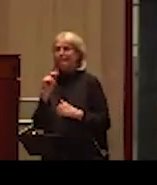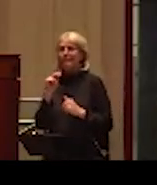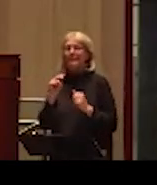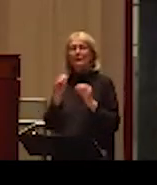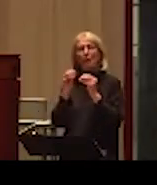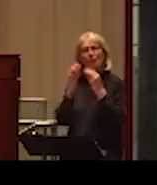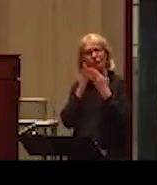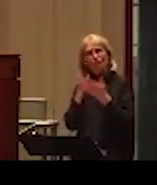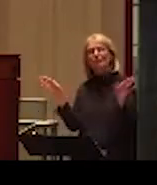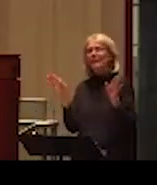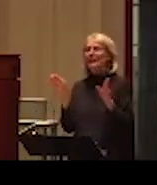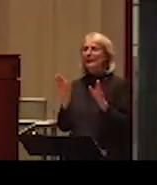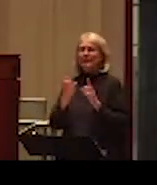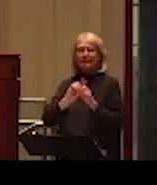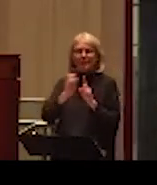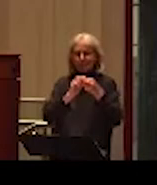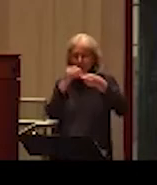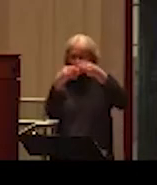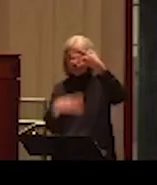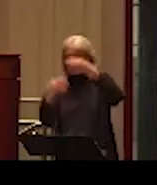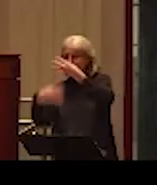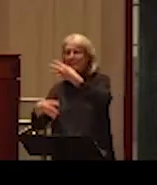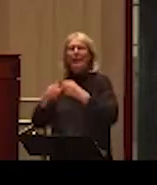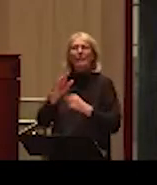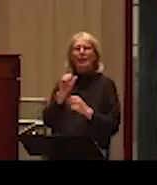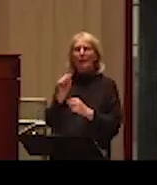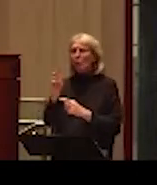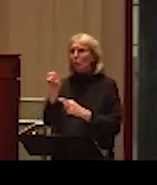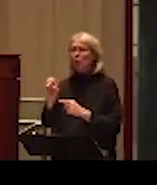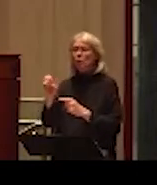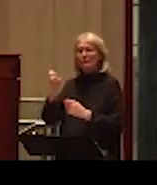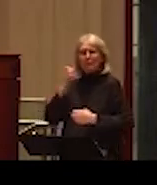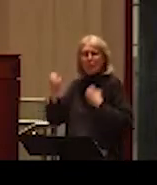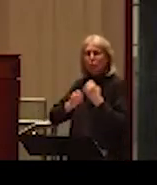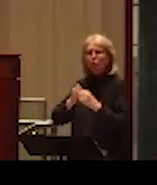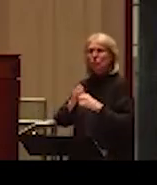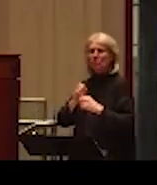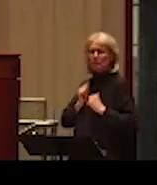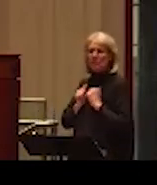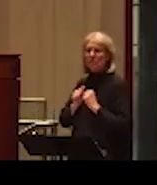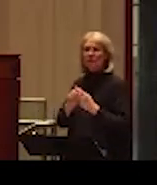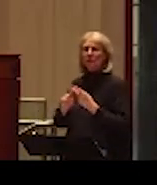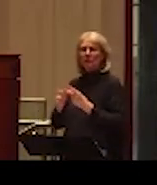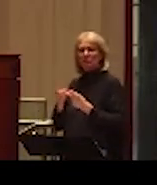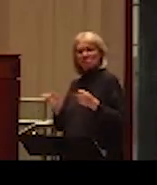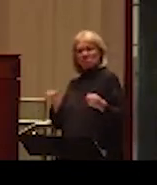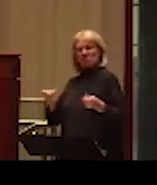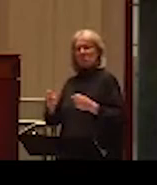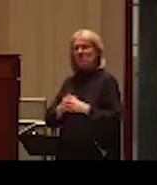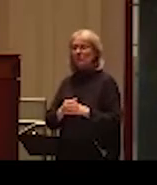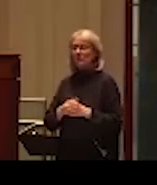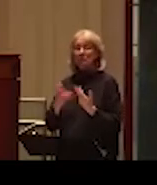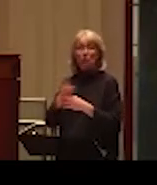we add more forms of abuse, which is psychological aggression, coercive control in behaviors, legal and